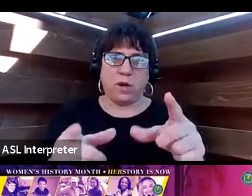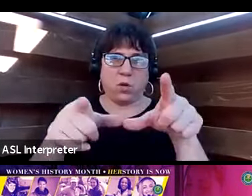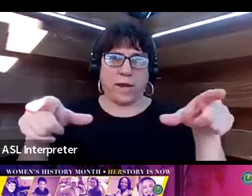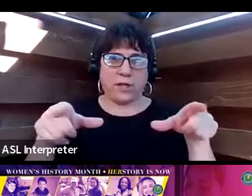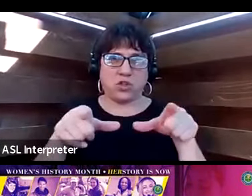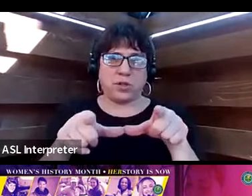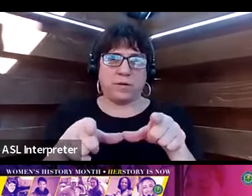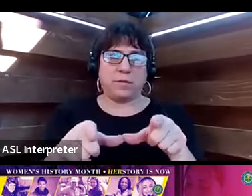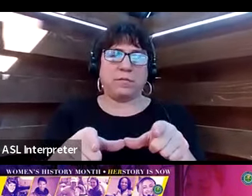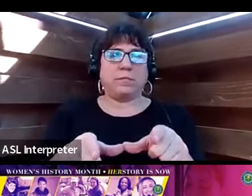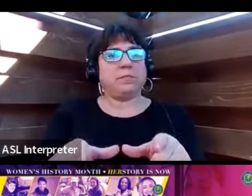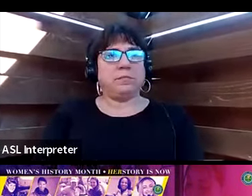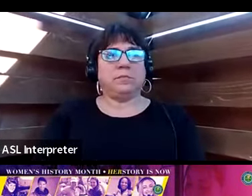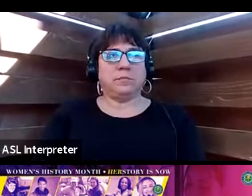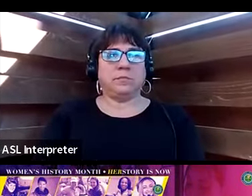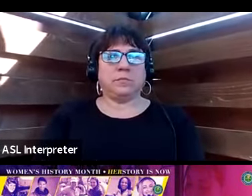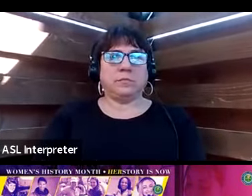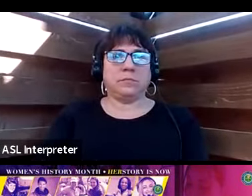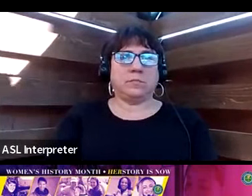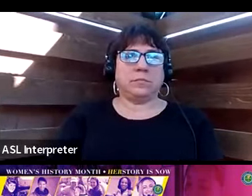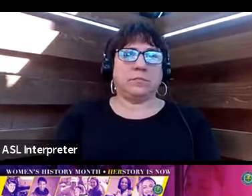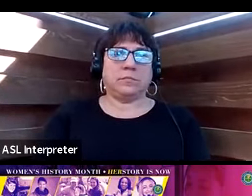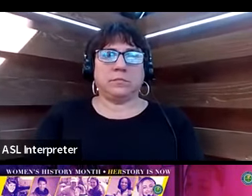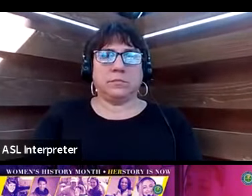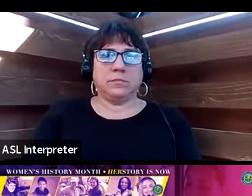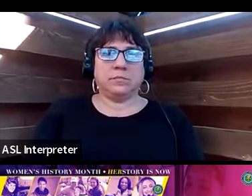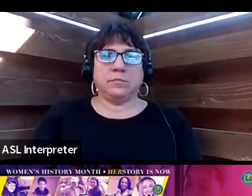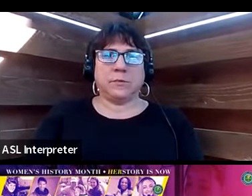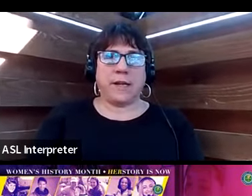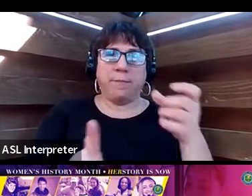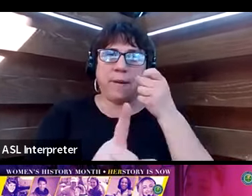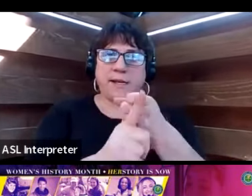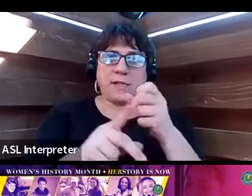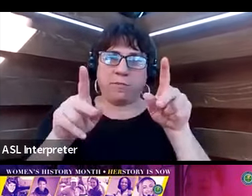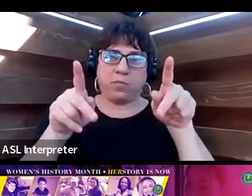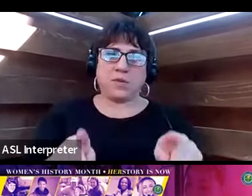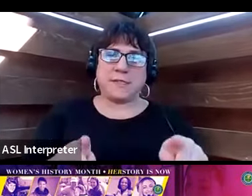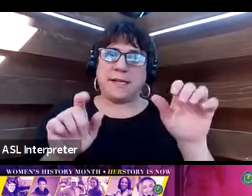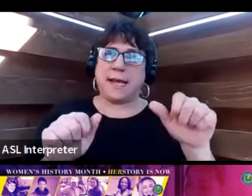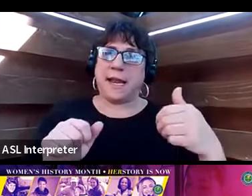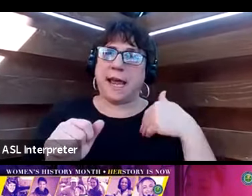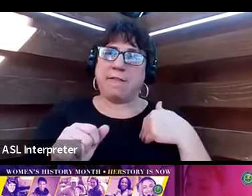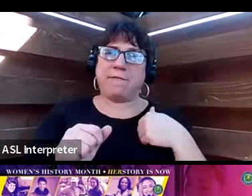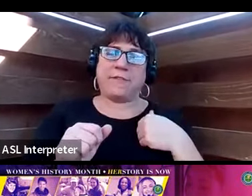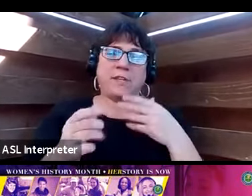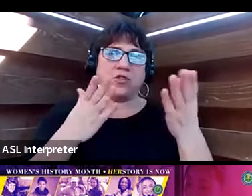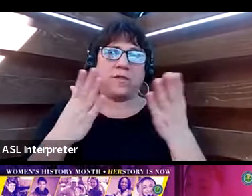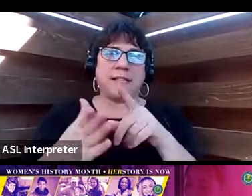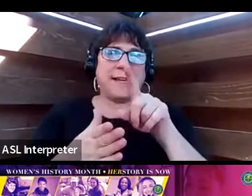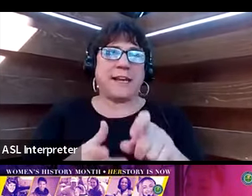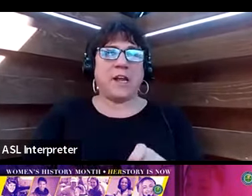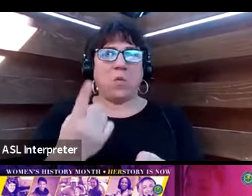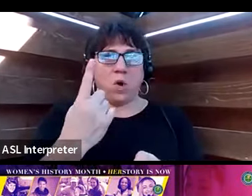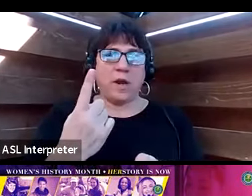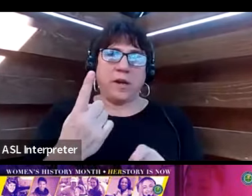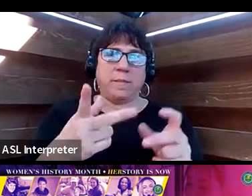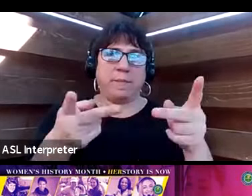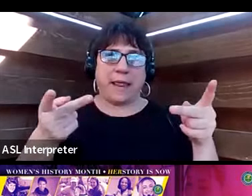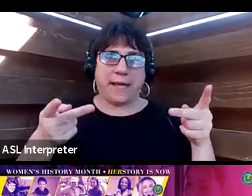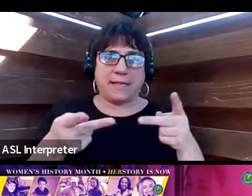that way, the impacted individual can get the services that they need in one stop,